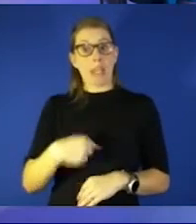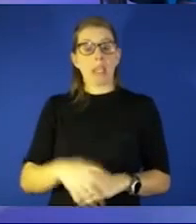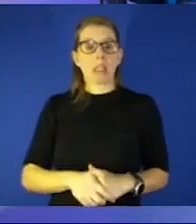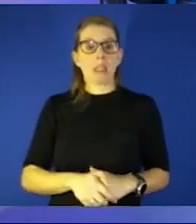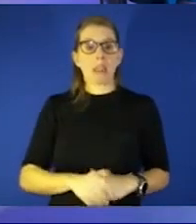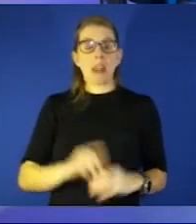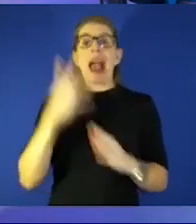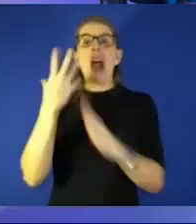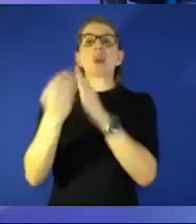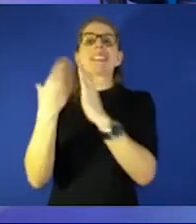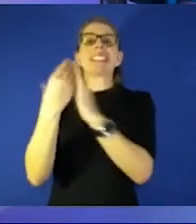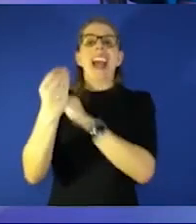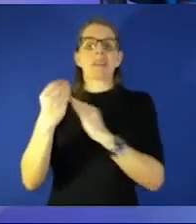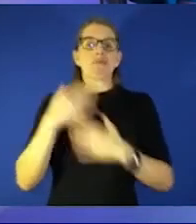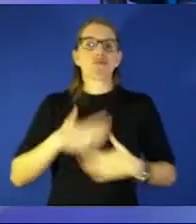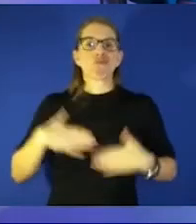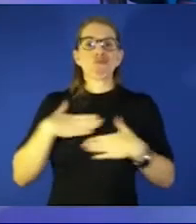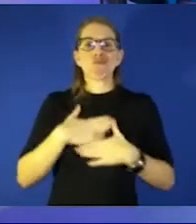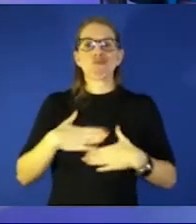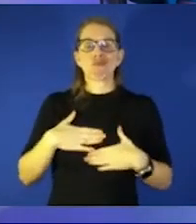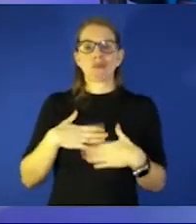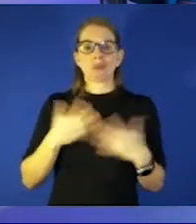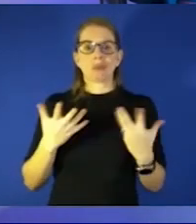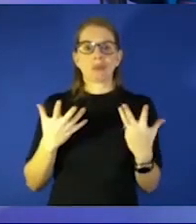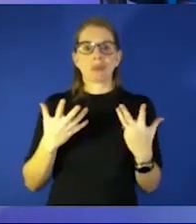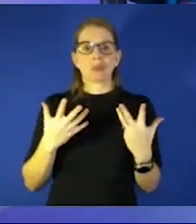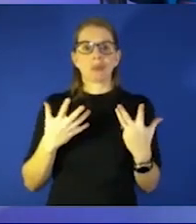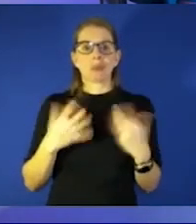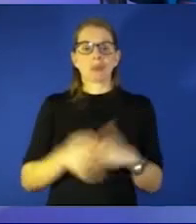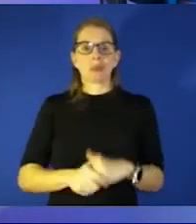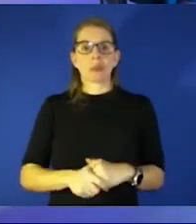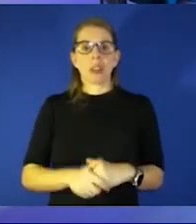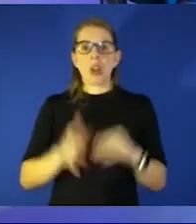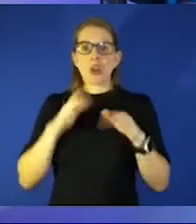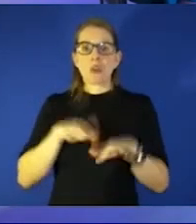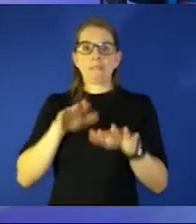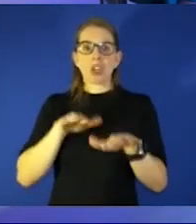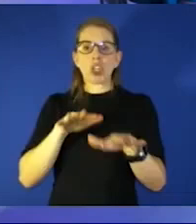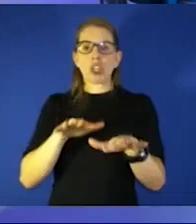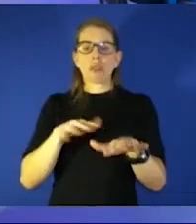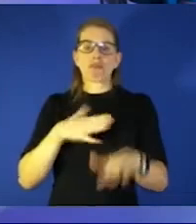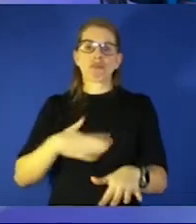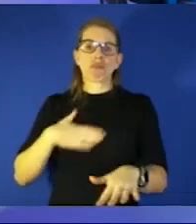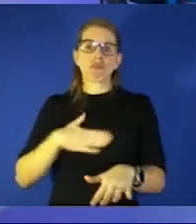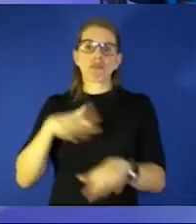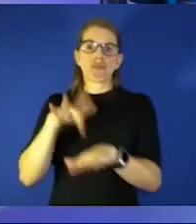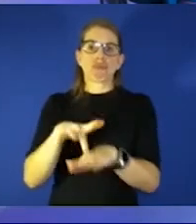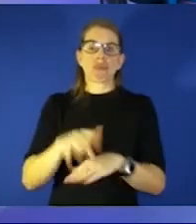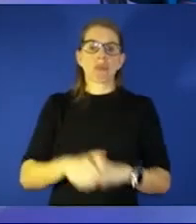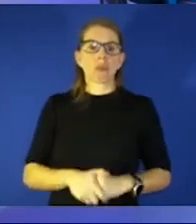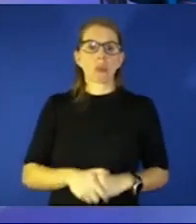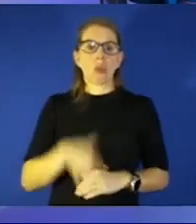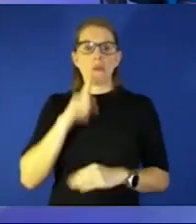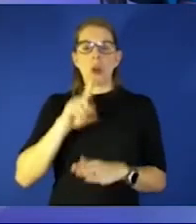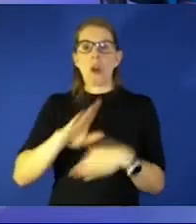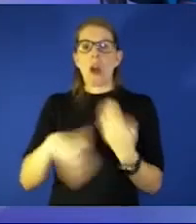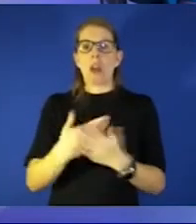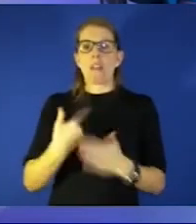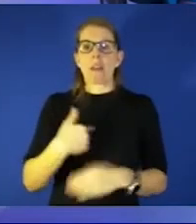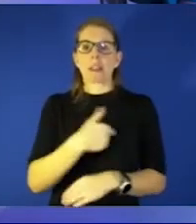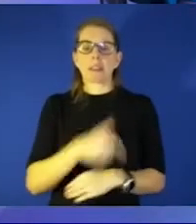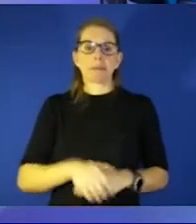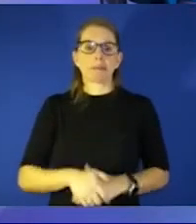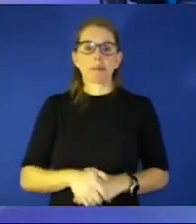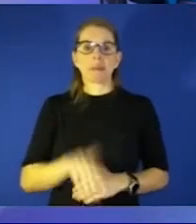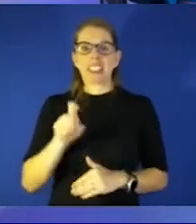and getting my get myself into a river and that makes a huge difference but i think for all of us hawk we got to find something